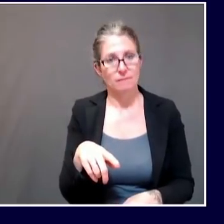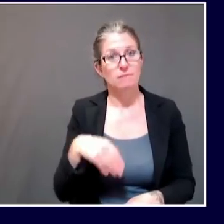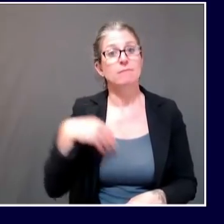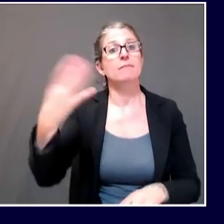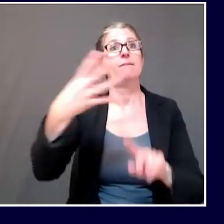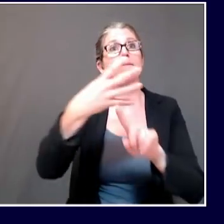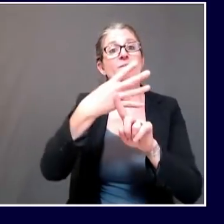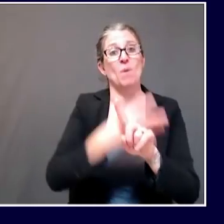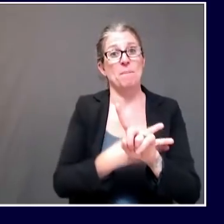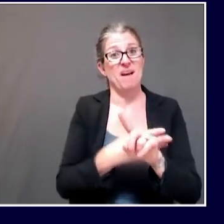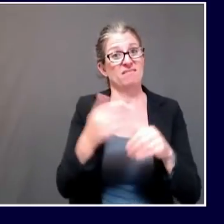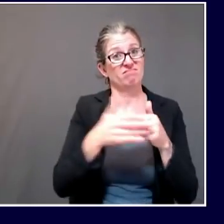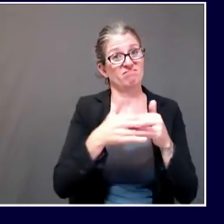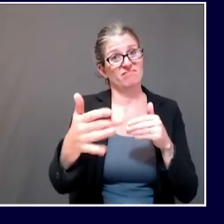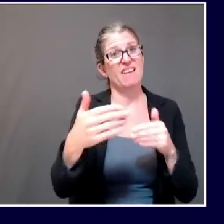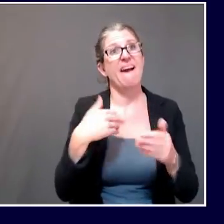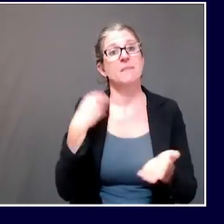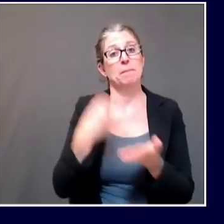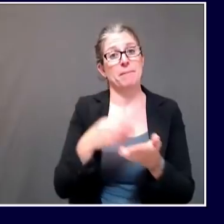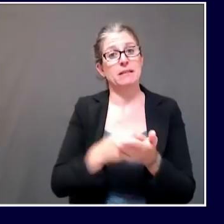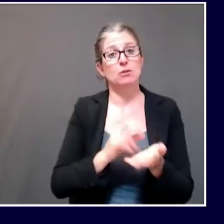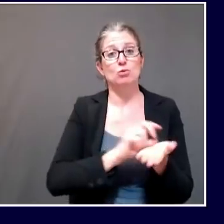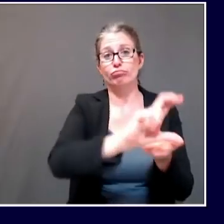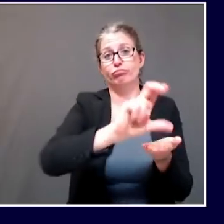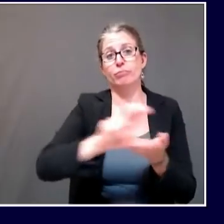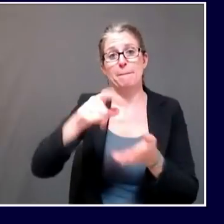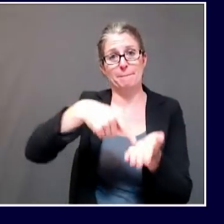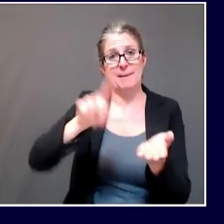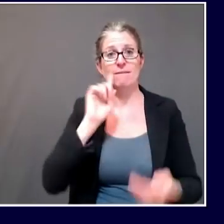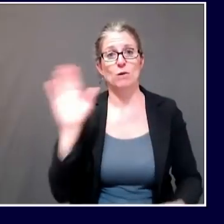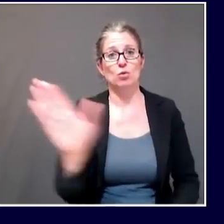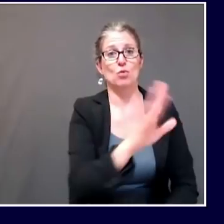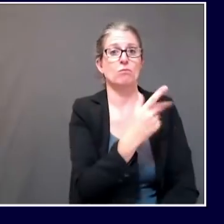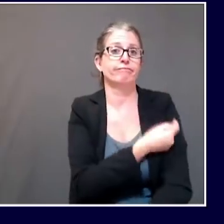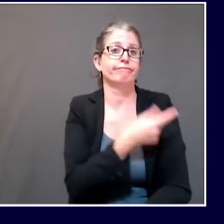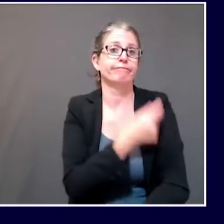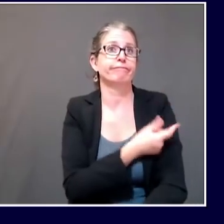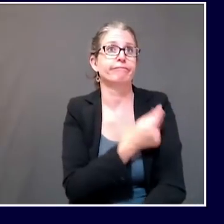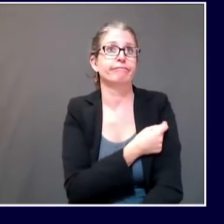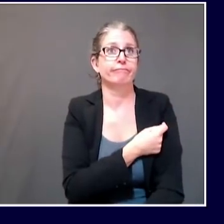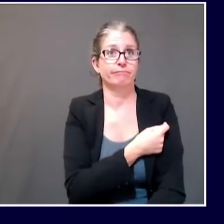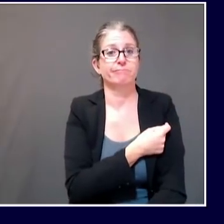month for our healthcare providers in Maine to really work to get those children in, to get them caught up.